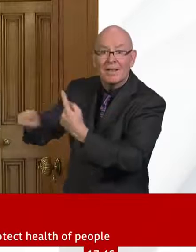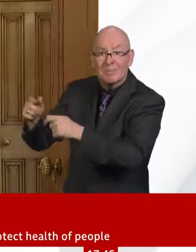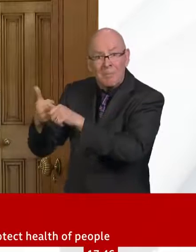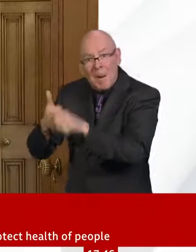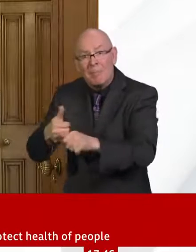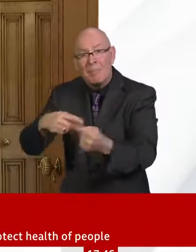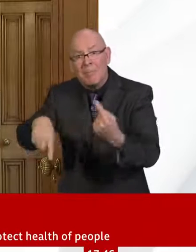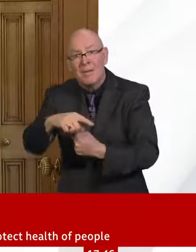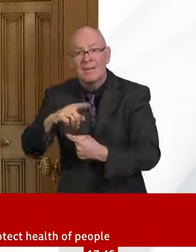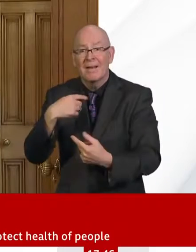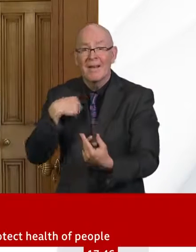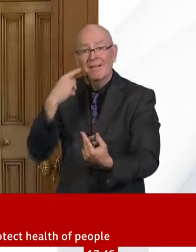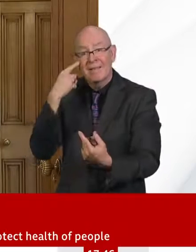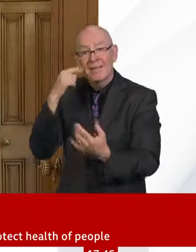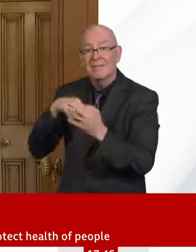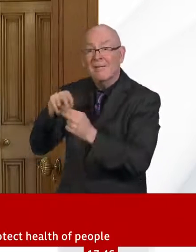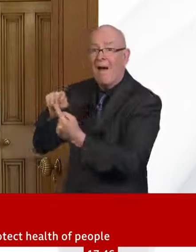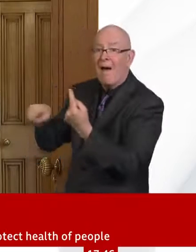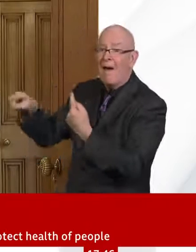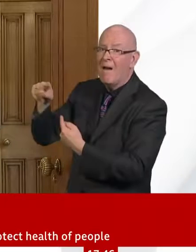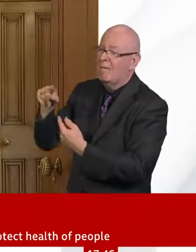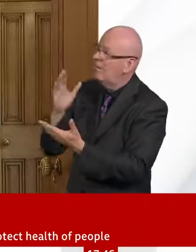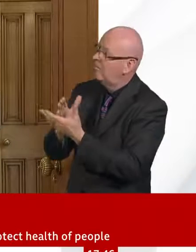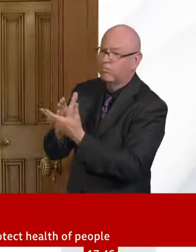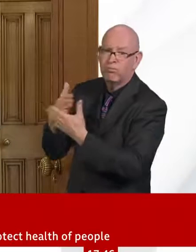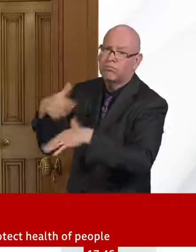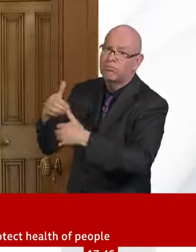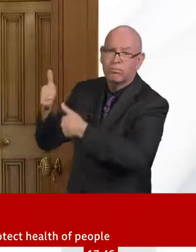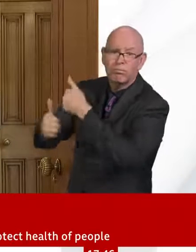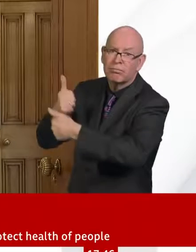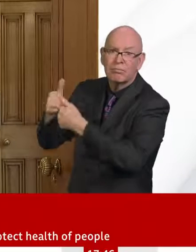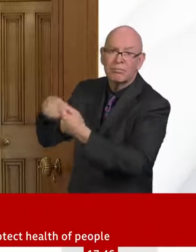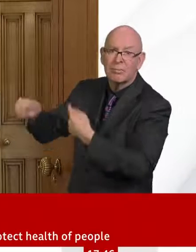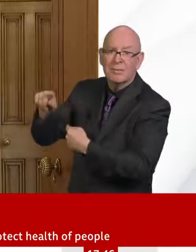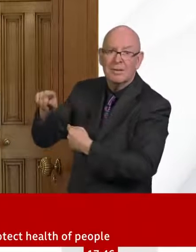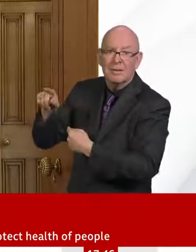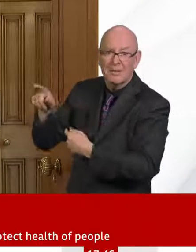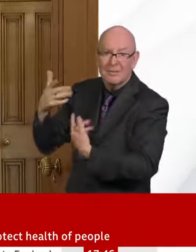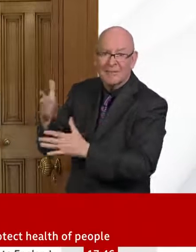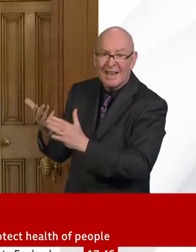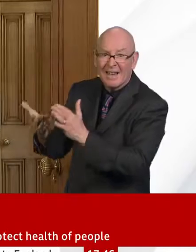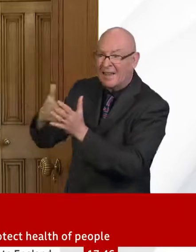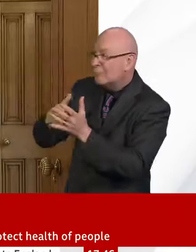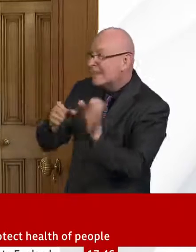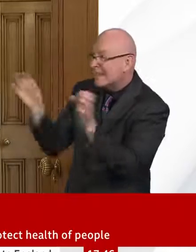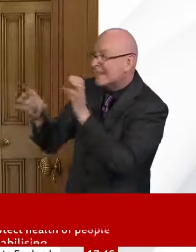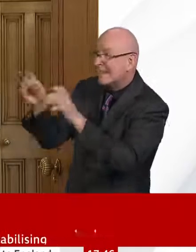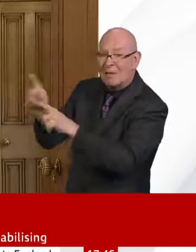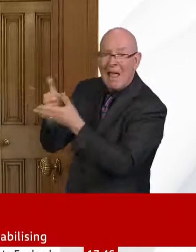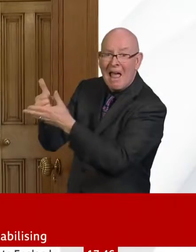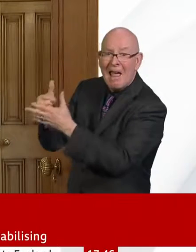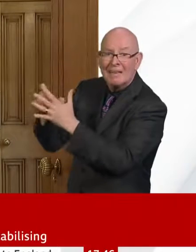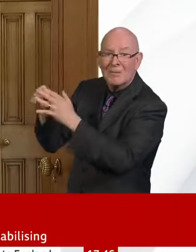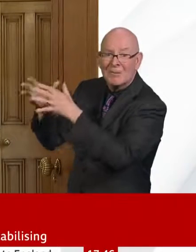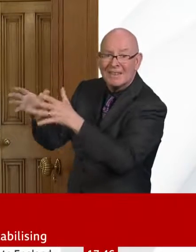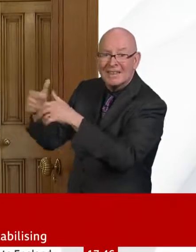all of those interventions, which will total several billion pounds, because of the unprecedented nature of what we're facing, you know, will go to supporting the